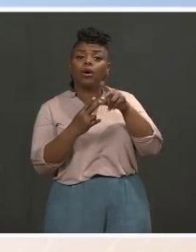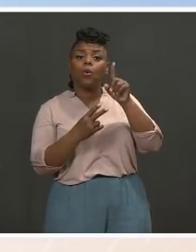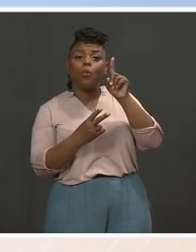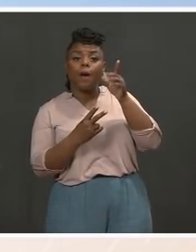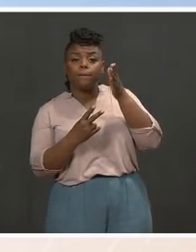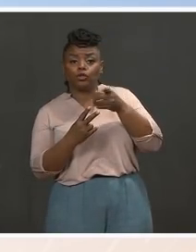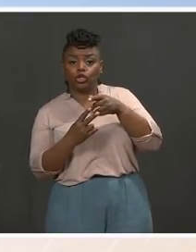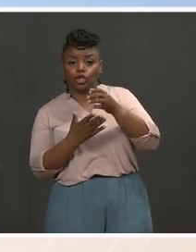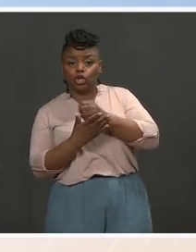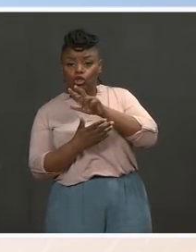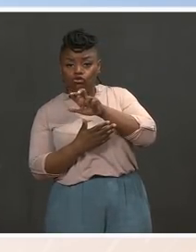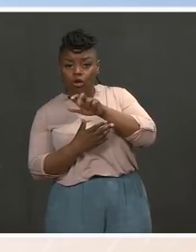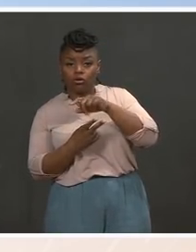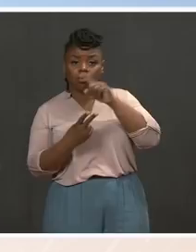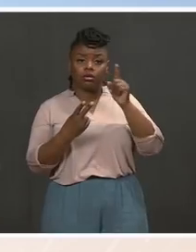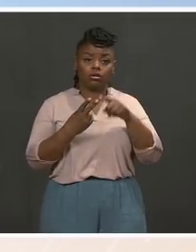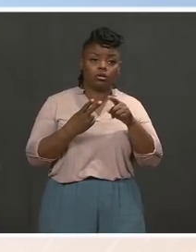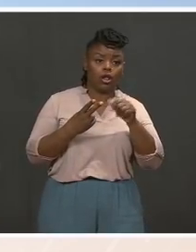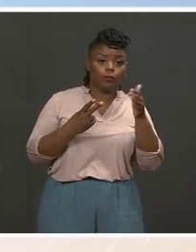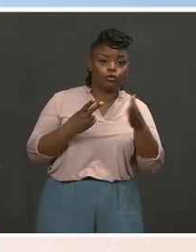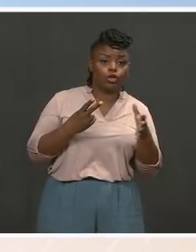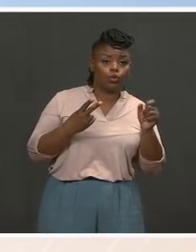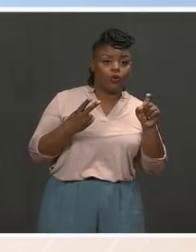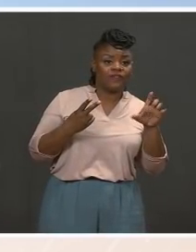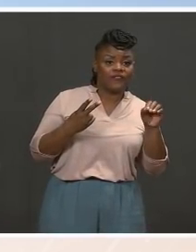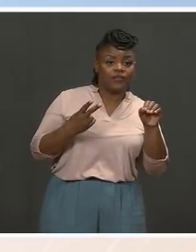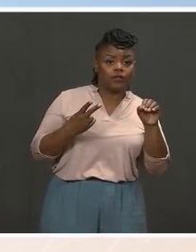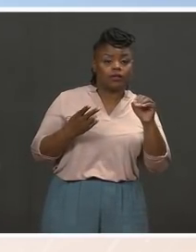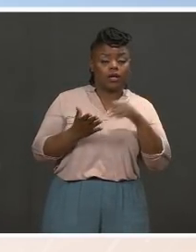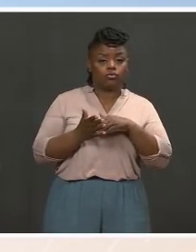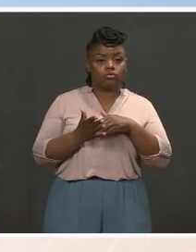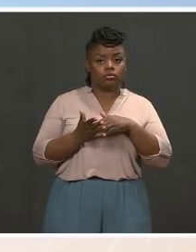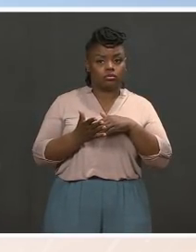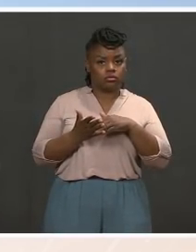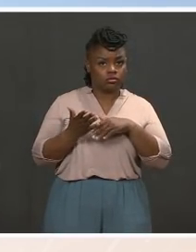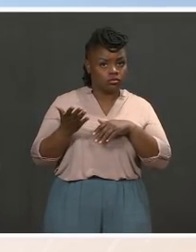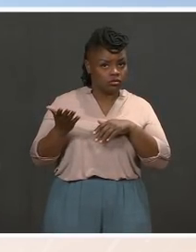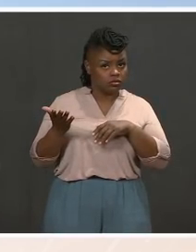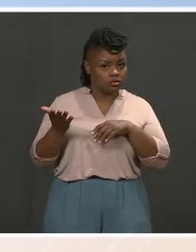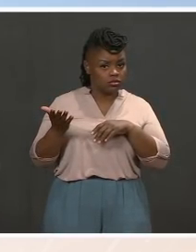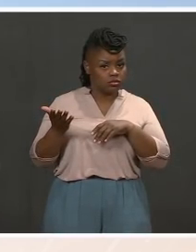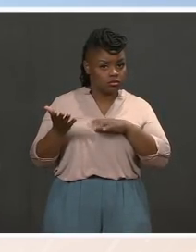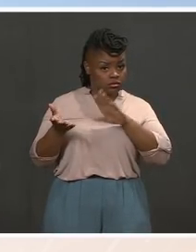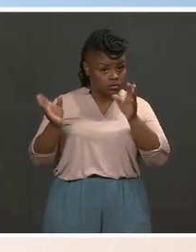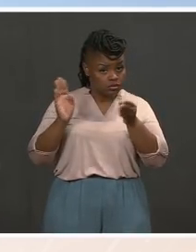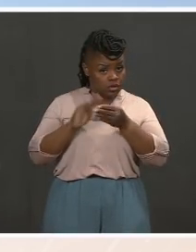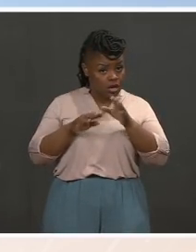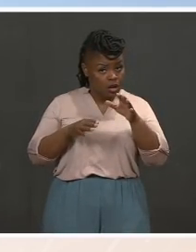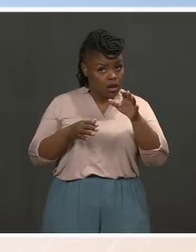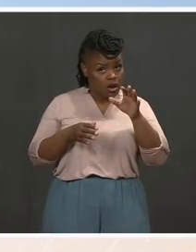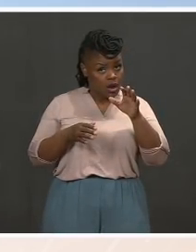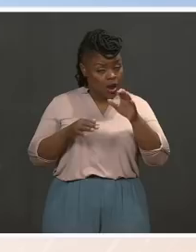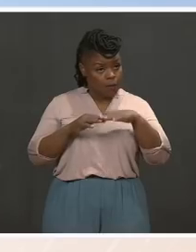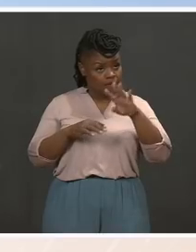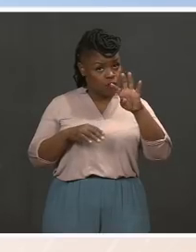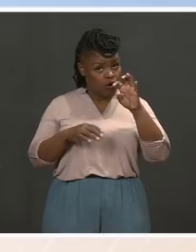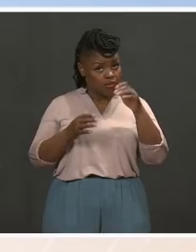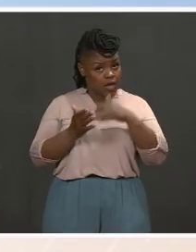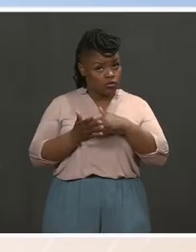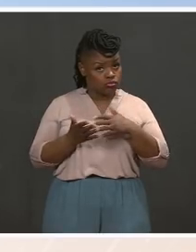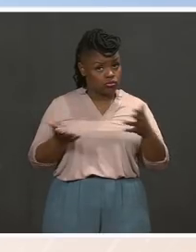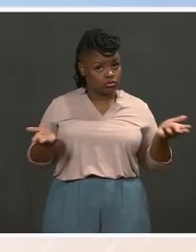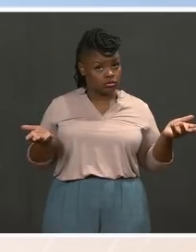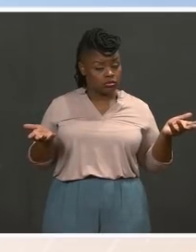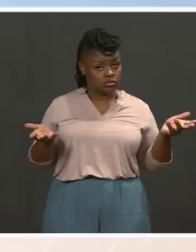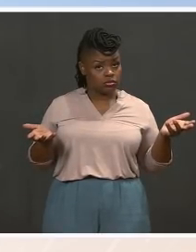isn't going to — traditionally taxes, the joint filers pay about — it's double. But you're saying now it'll be the